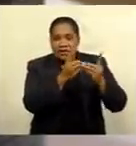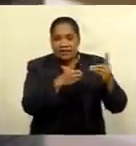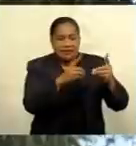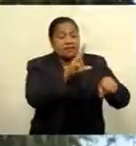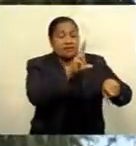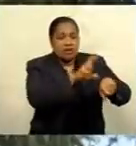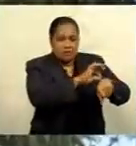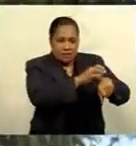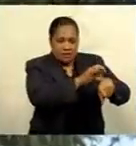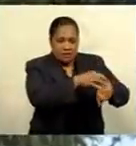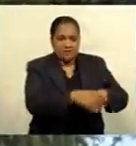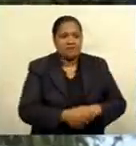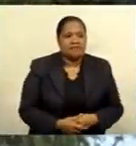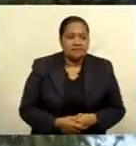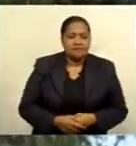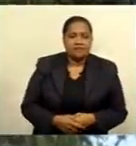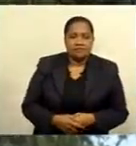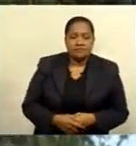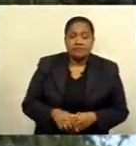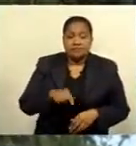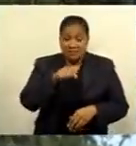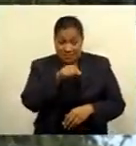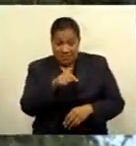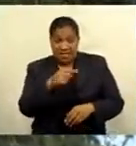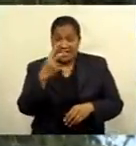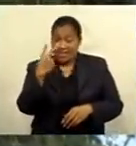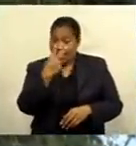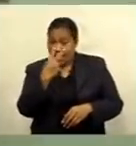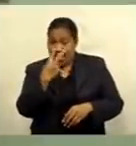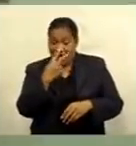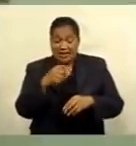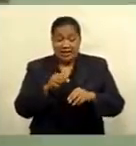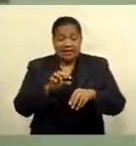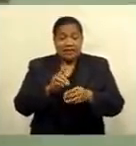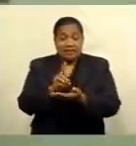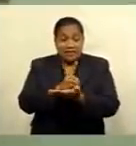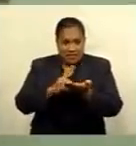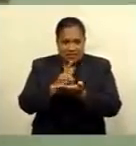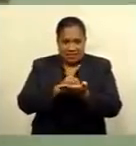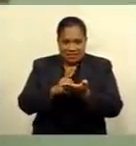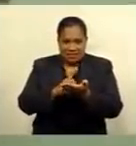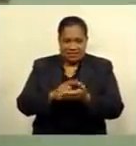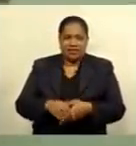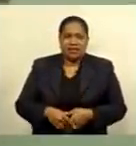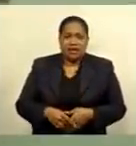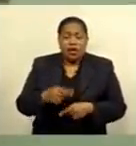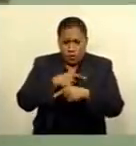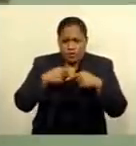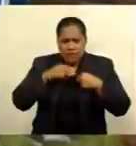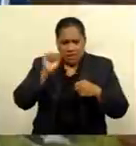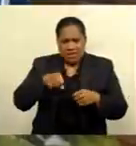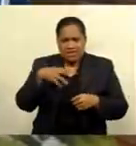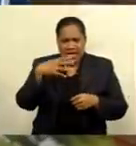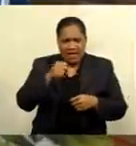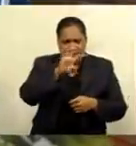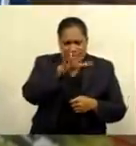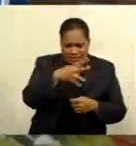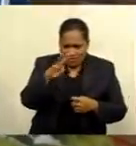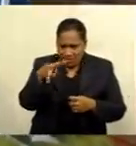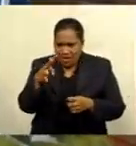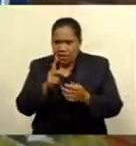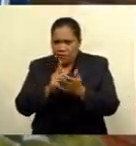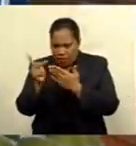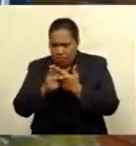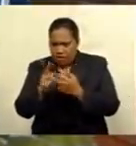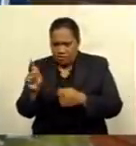is key in preventing eye disease from causing visual impairment. We do have a screening program and if we pick it up early,